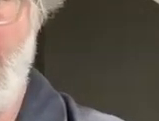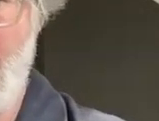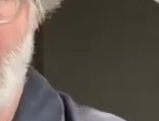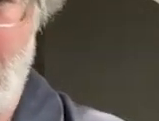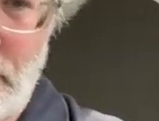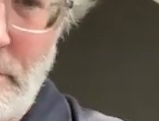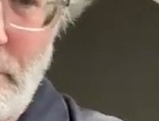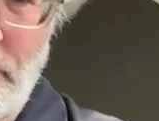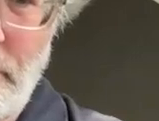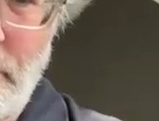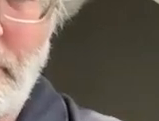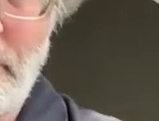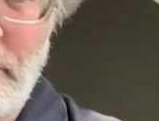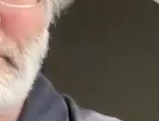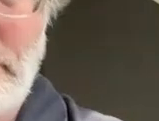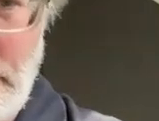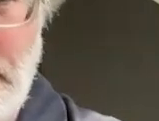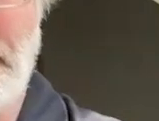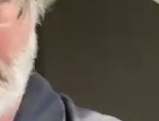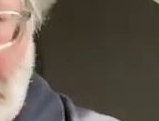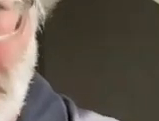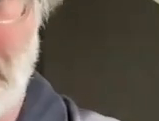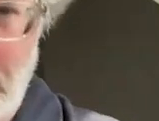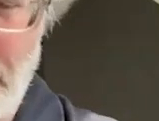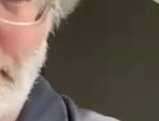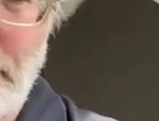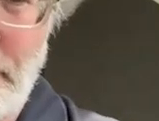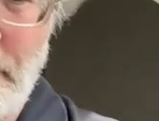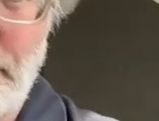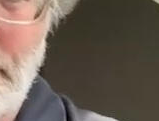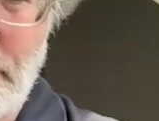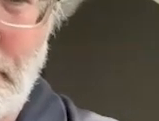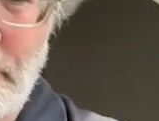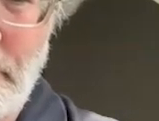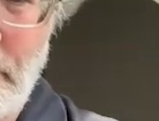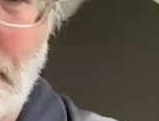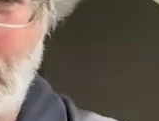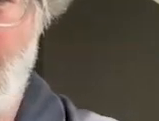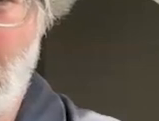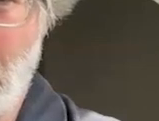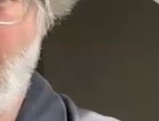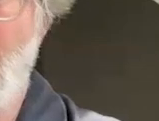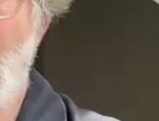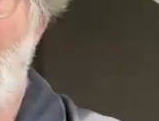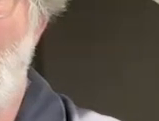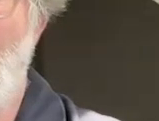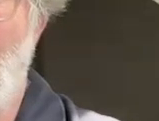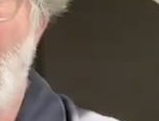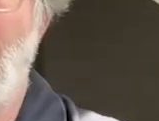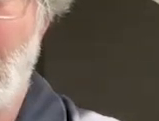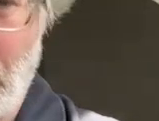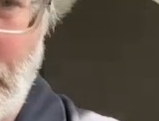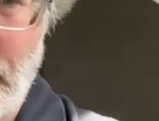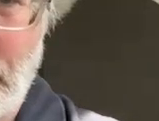like okay well you know what i'll give one example i'm gonna i'm gonna be a little bit less uh high-minded here i'm gonna give a quick example that my colleague shared with me